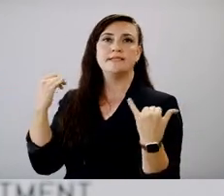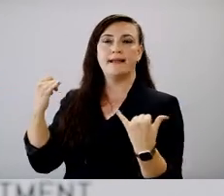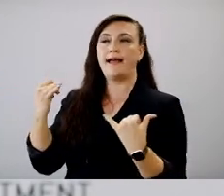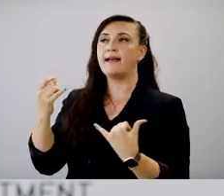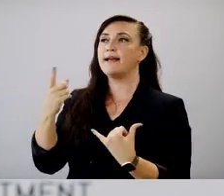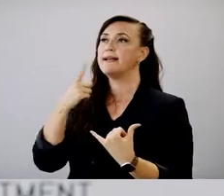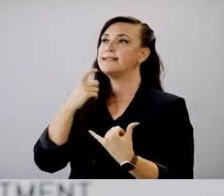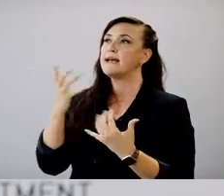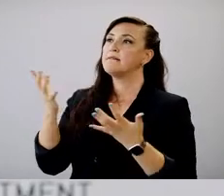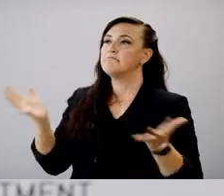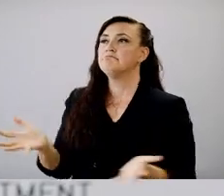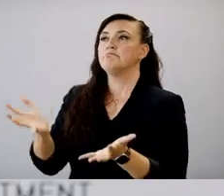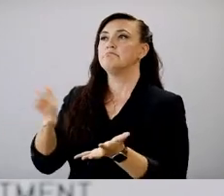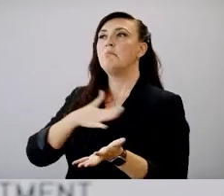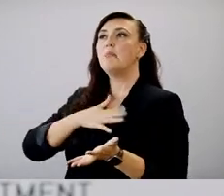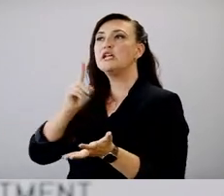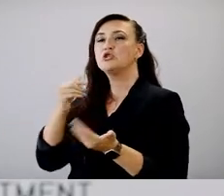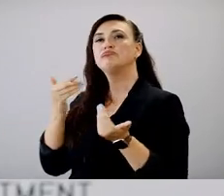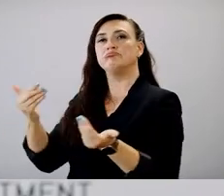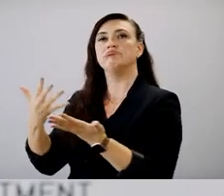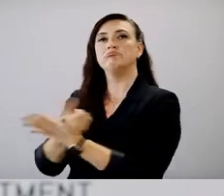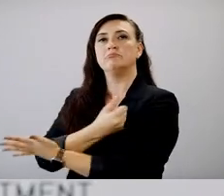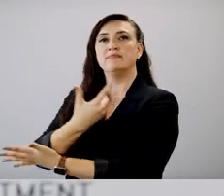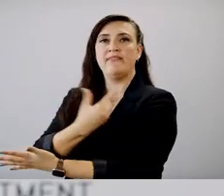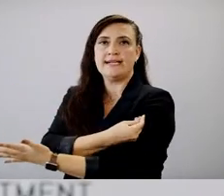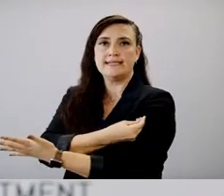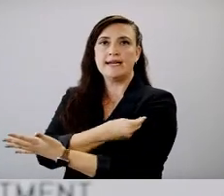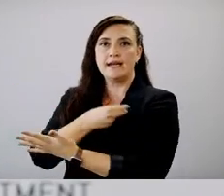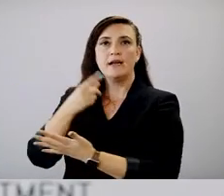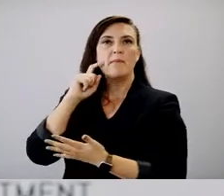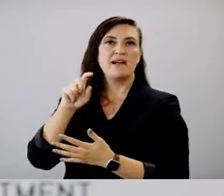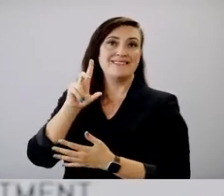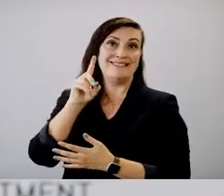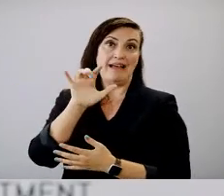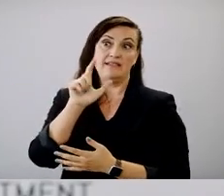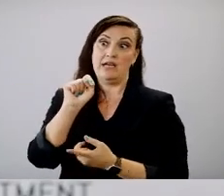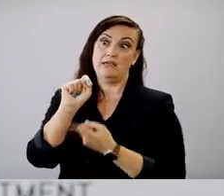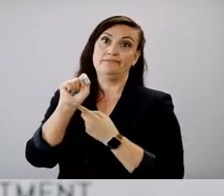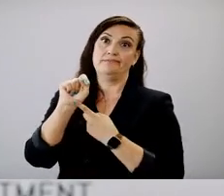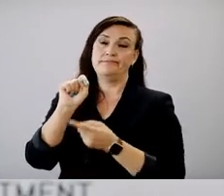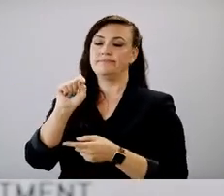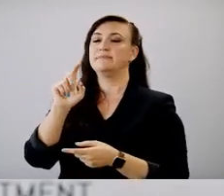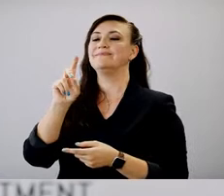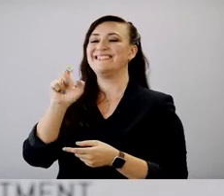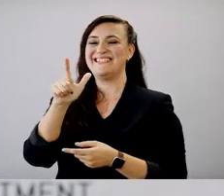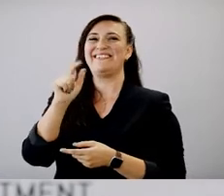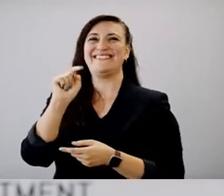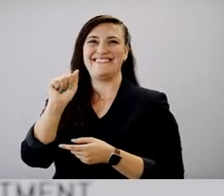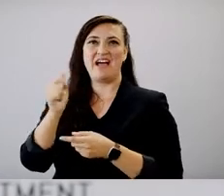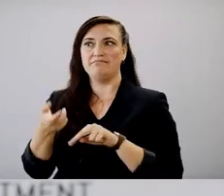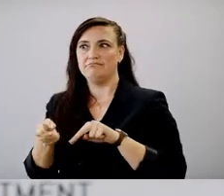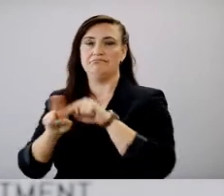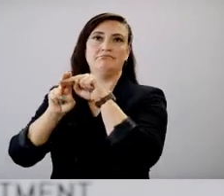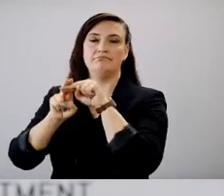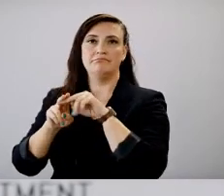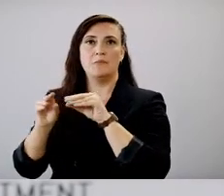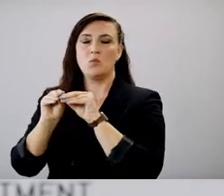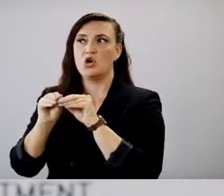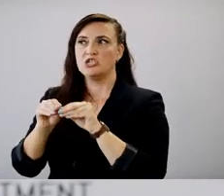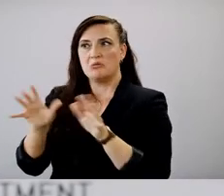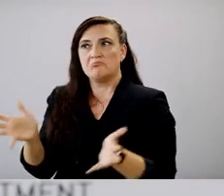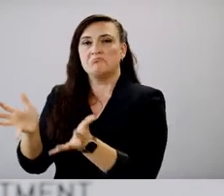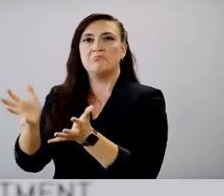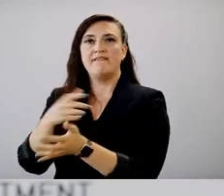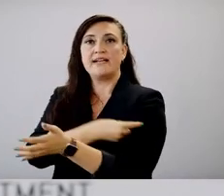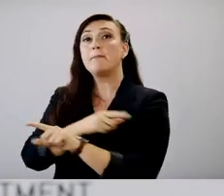urging people to get vaccinated, uh, with Delta variant, uh, increase of cases. However, at the end,